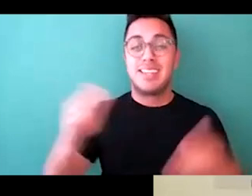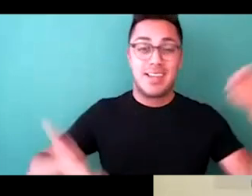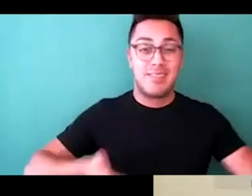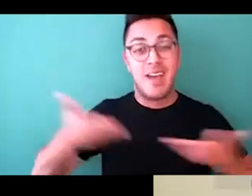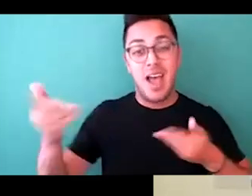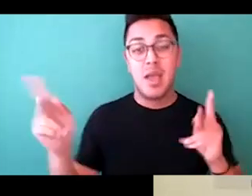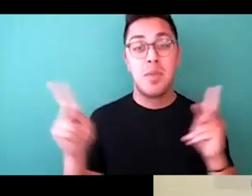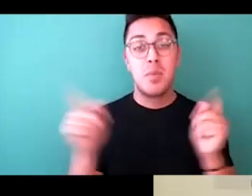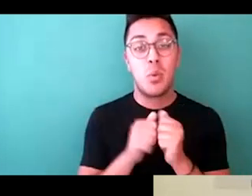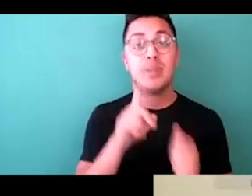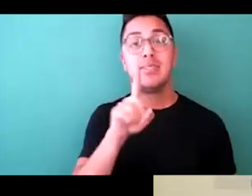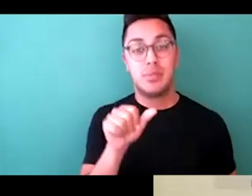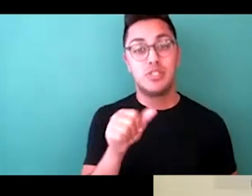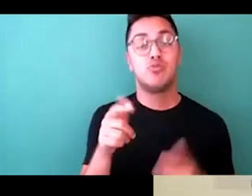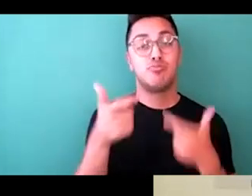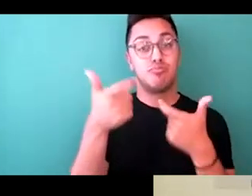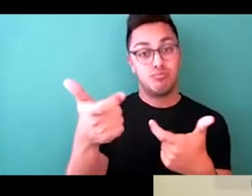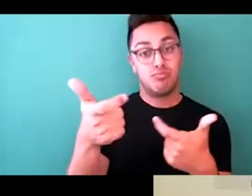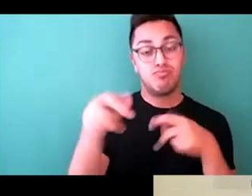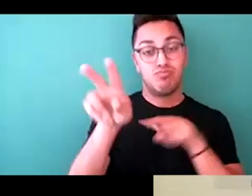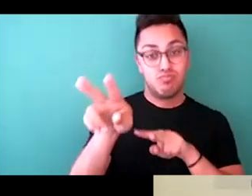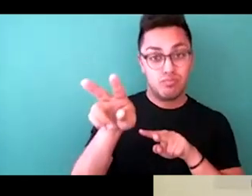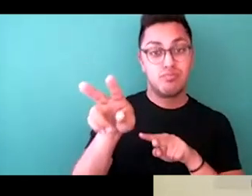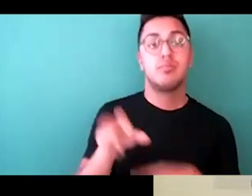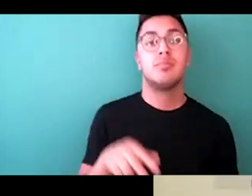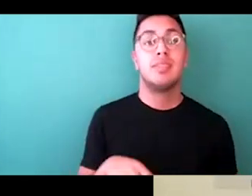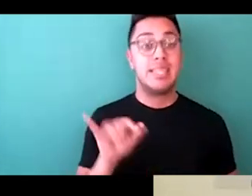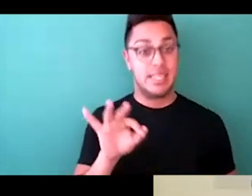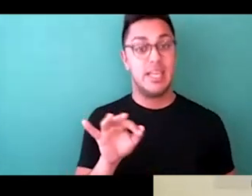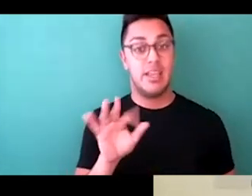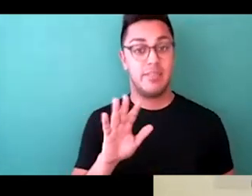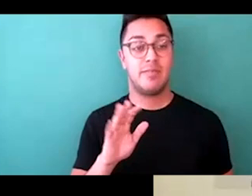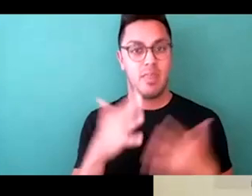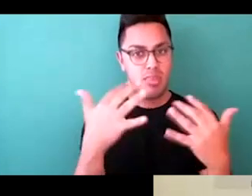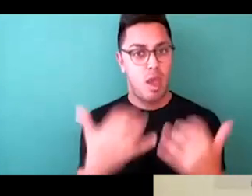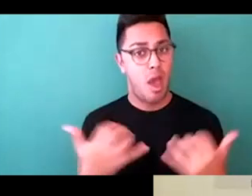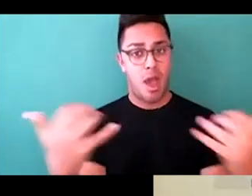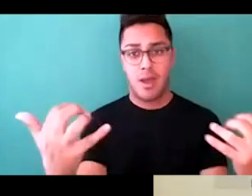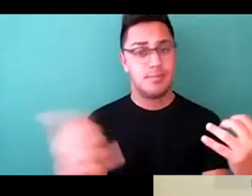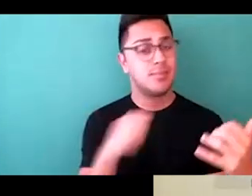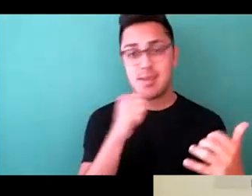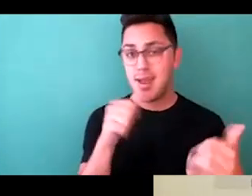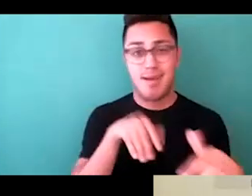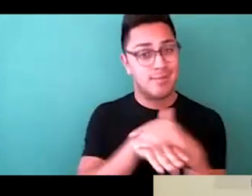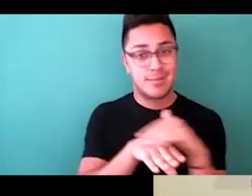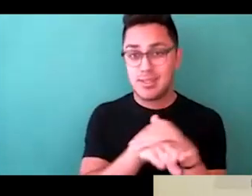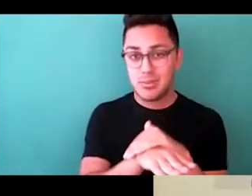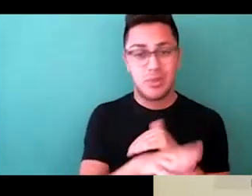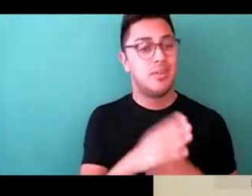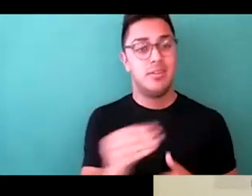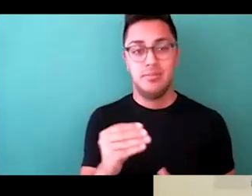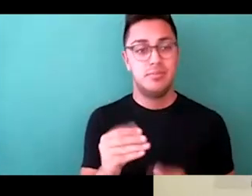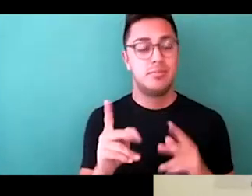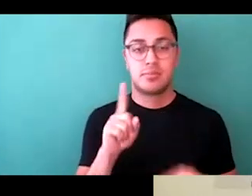disabilities to view. If our, if the front of house is not accessible and we can't even have people with